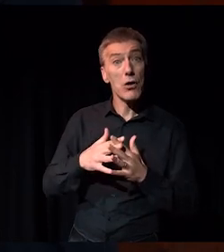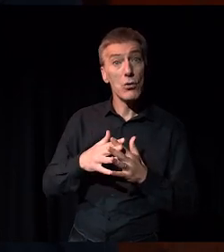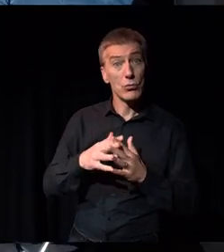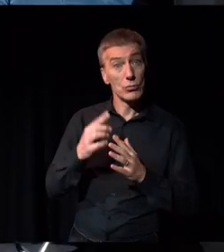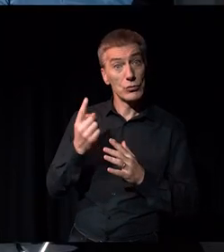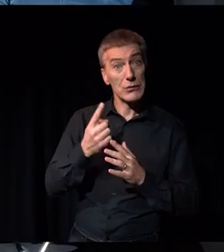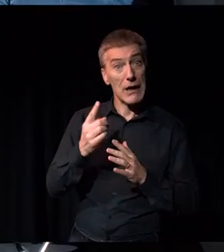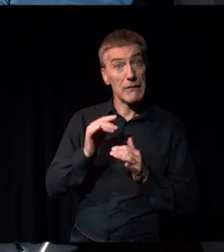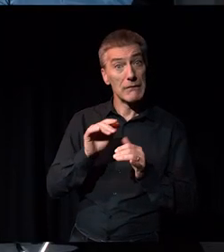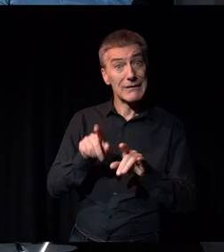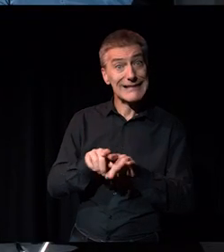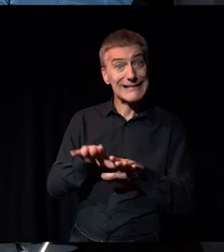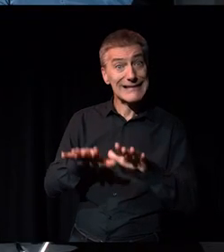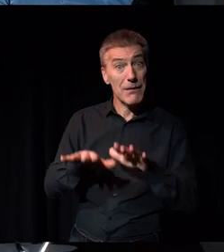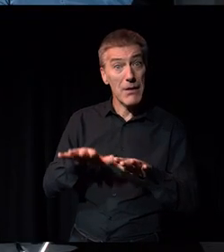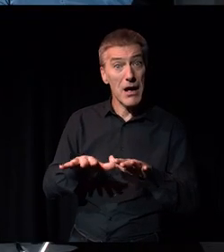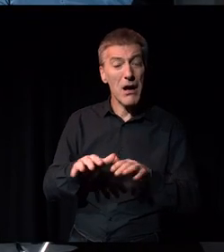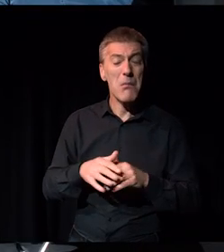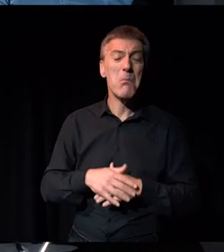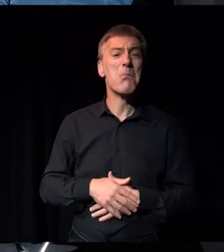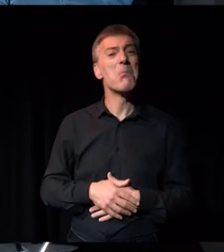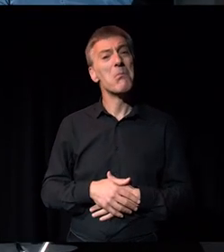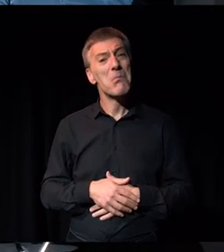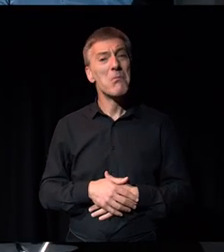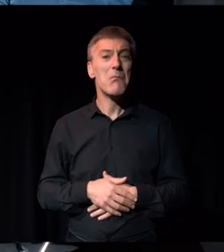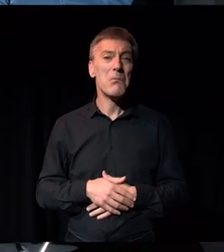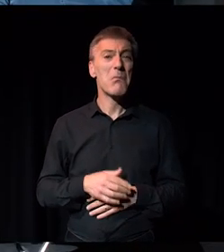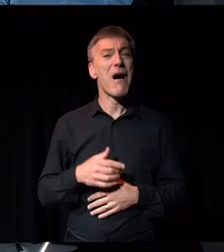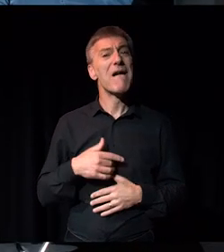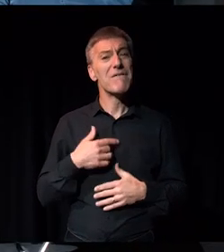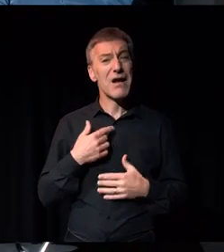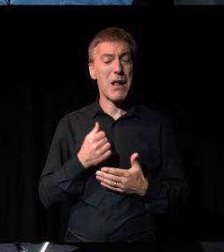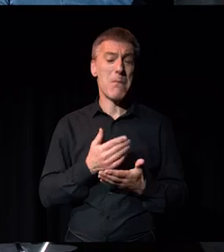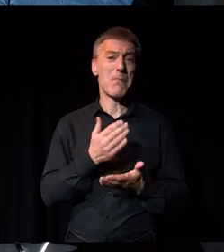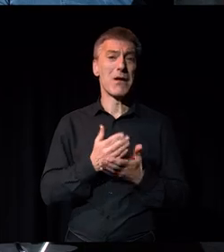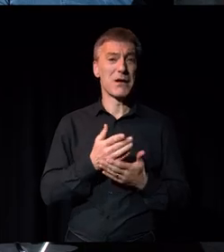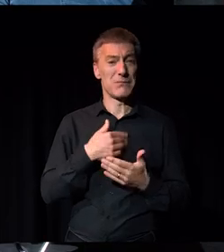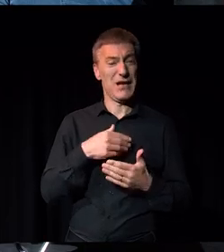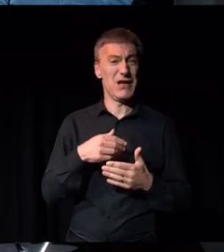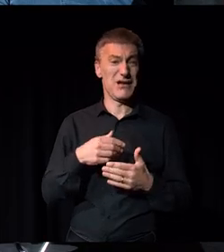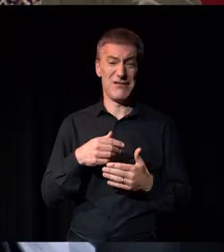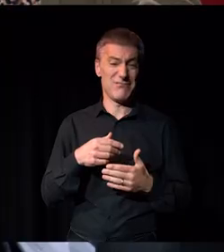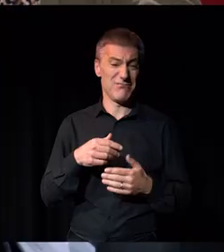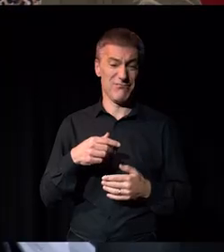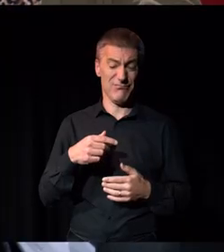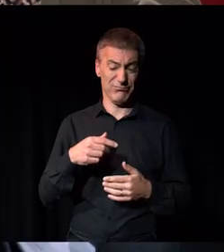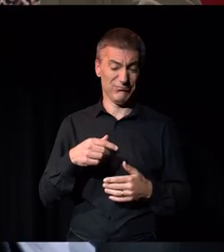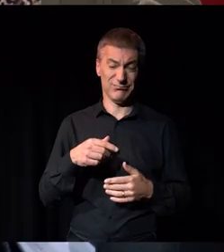experience? I guess so in that I kind of came, I was born into poverty.